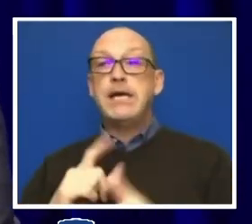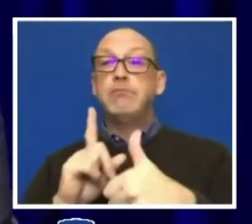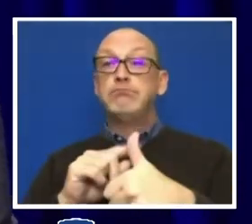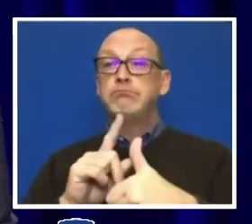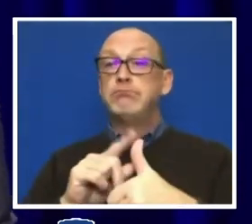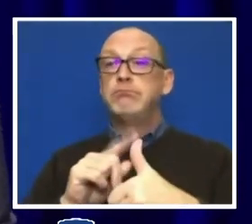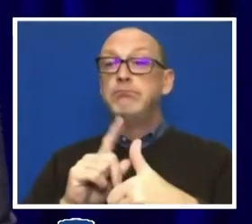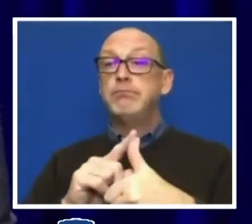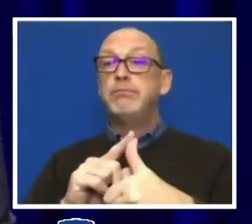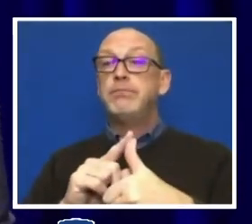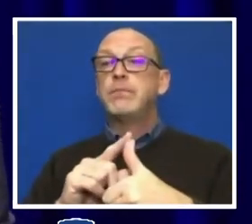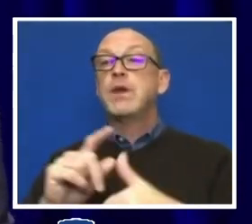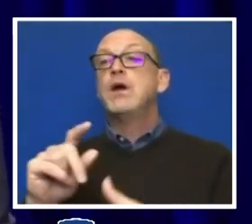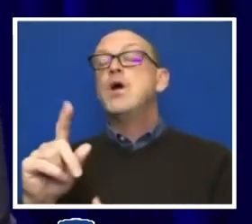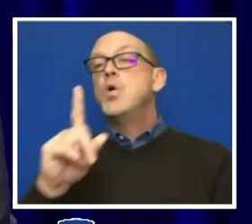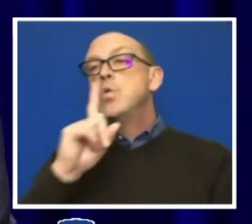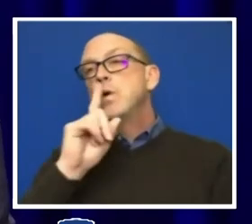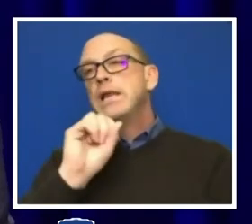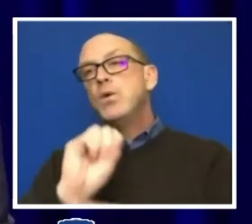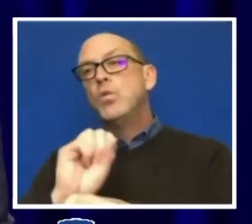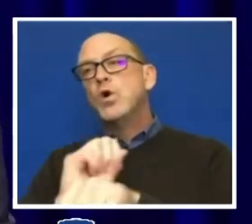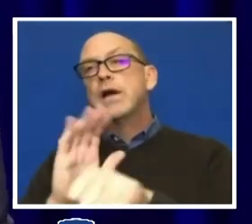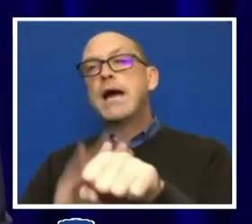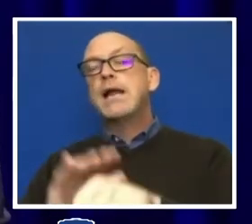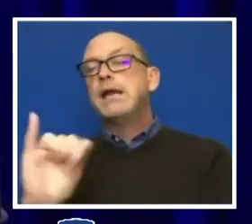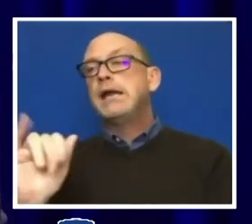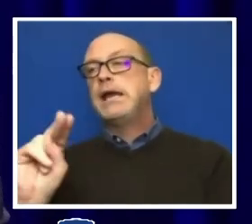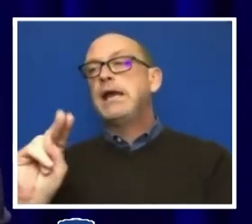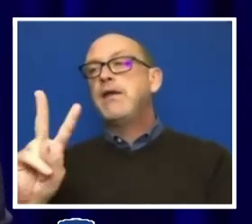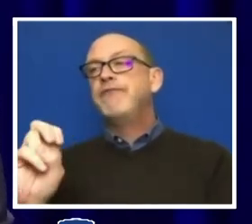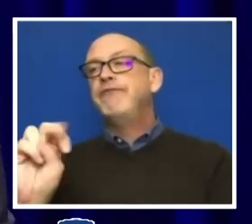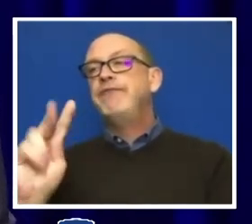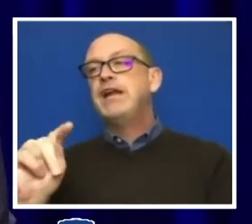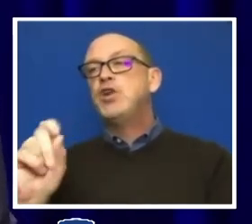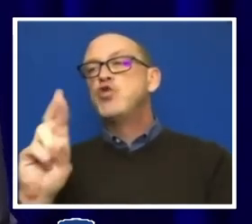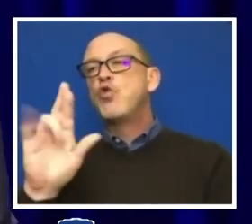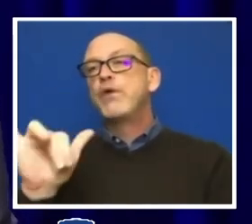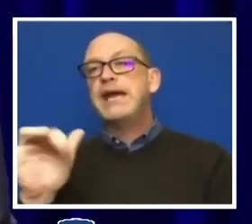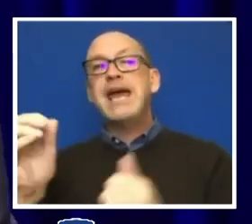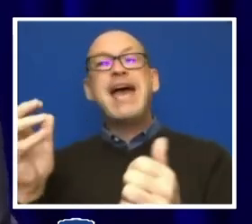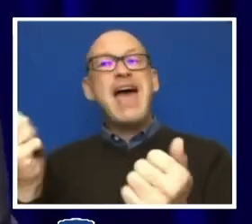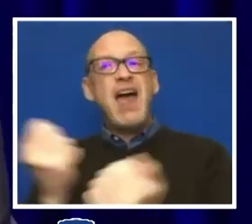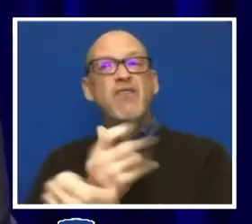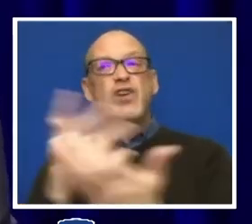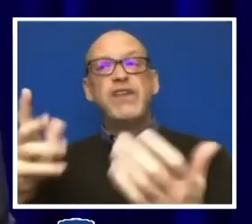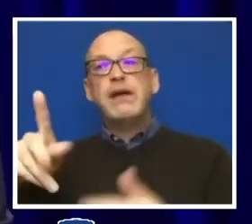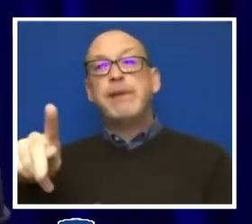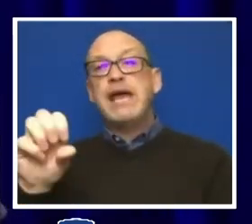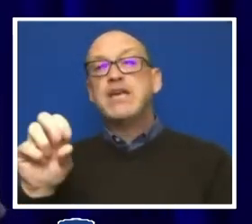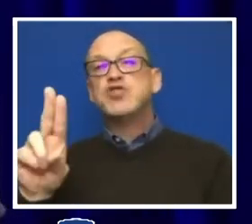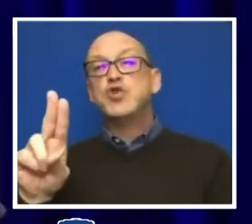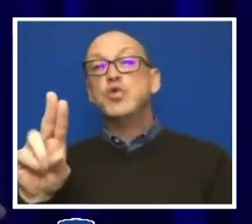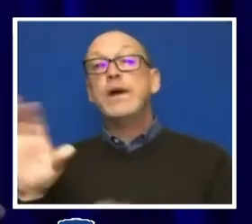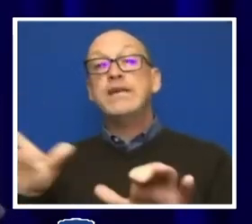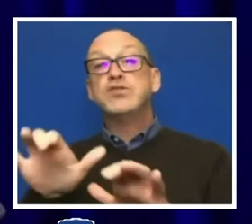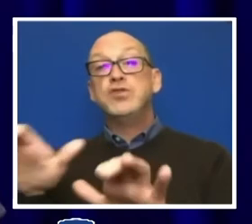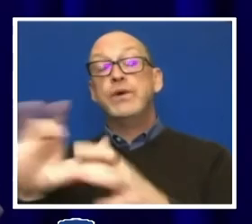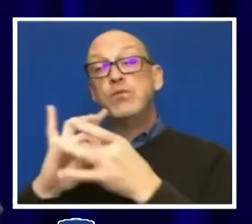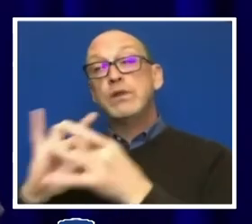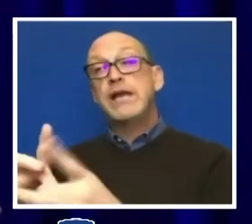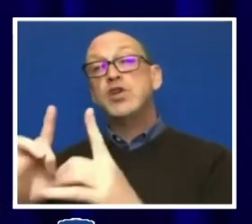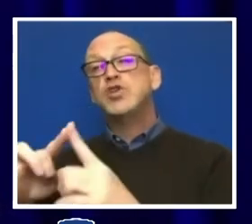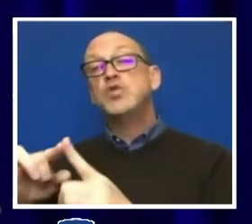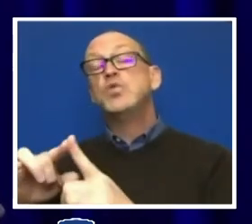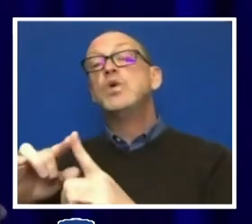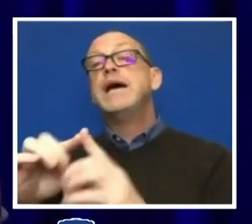really working on an inventory of all the things that Penn State is doing around diversity, equity and